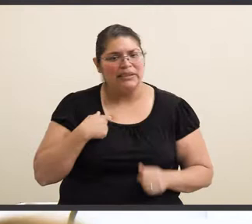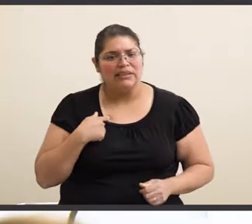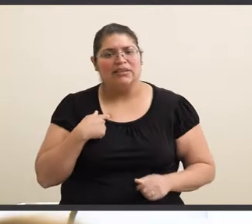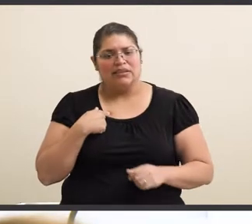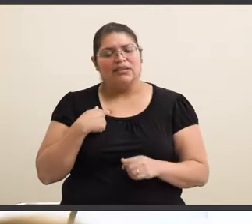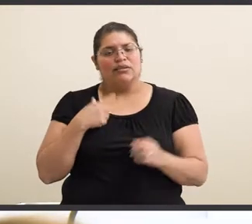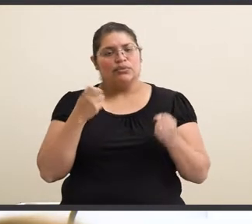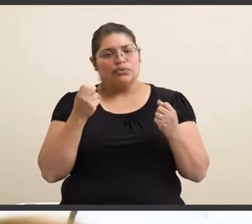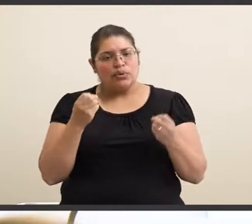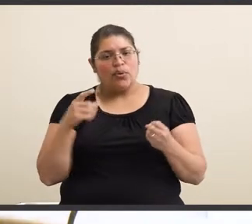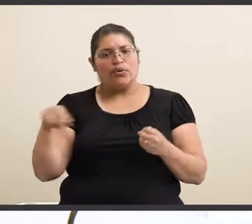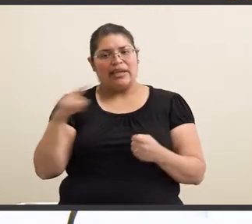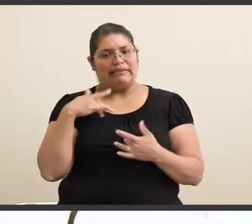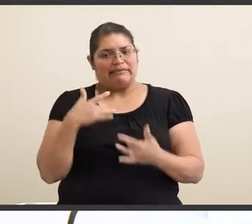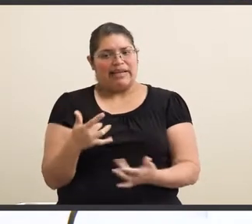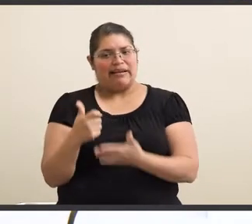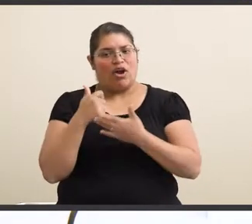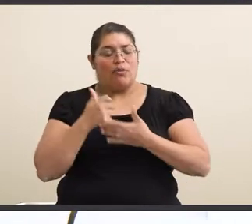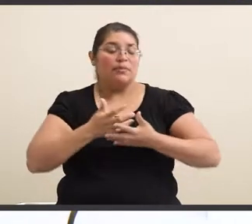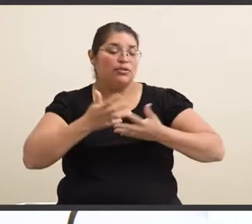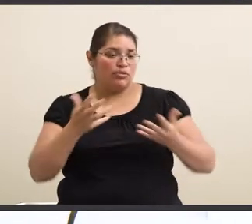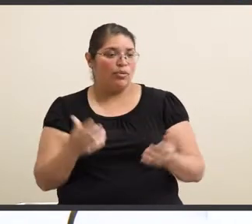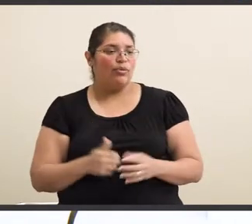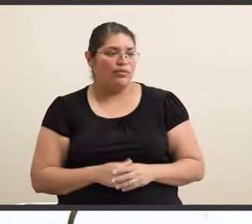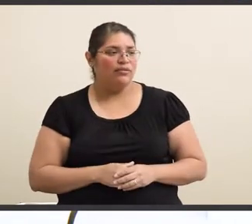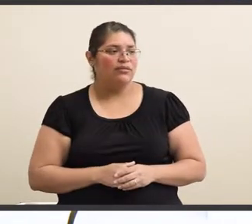So they, they tend to help me out a lot.